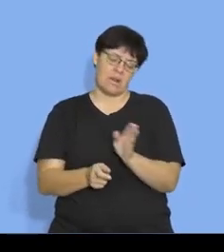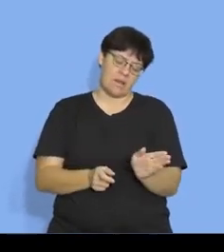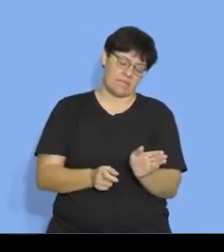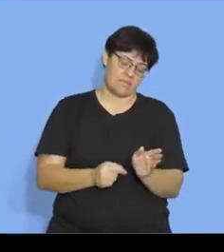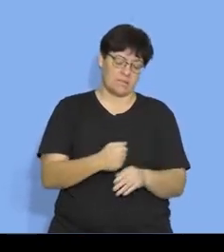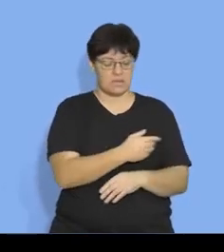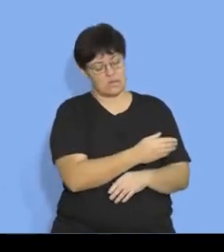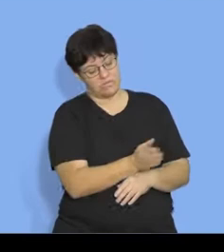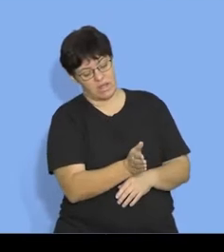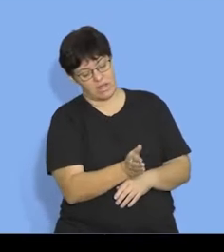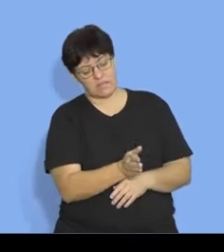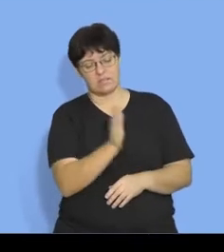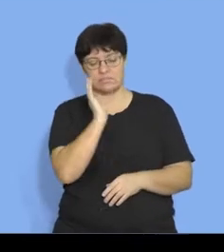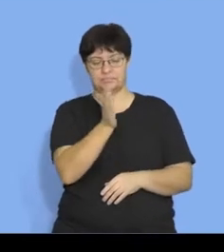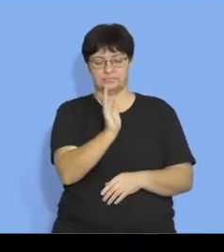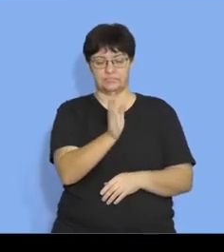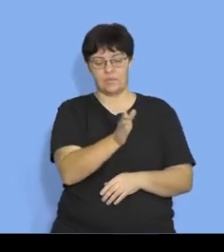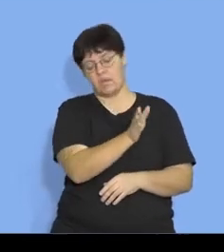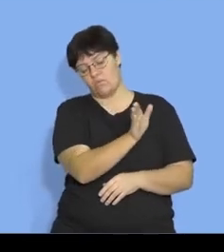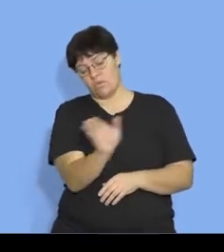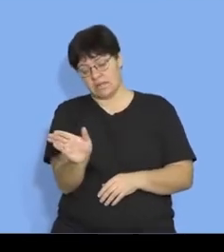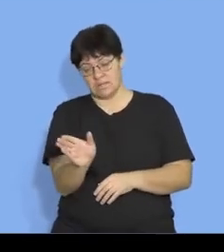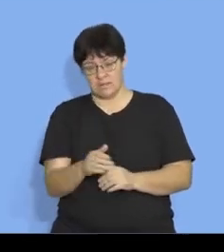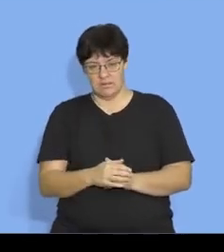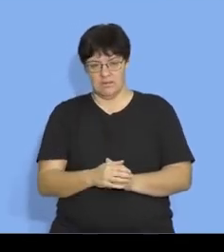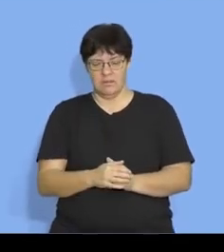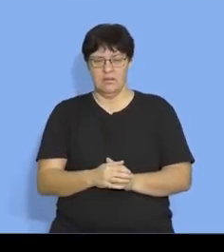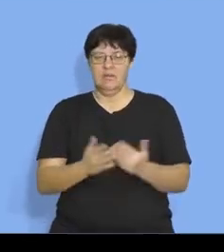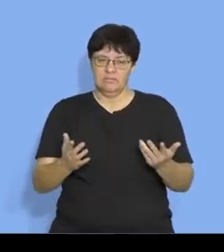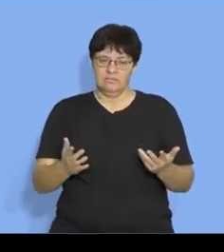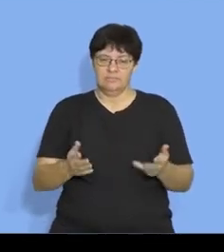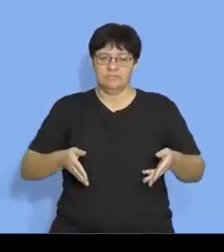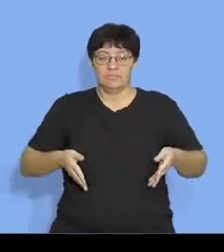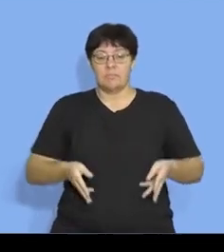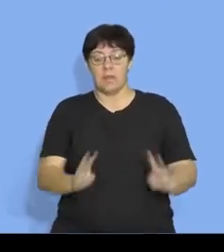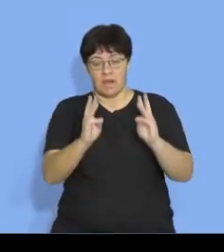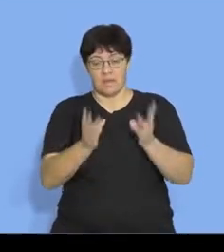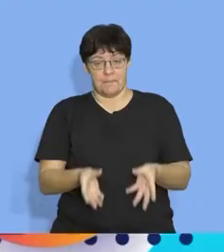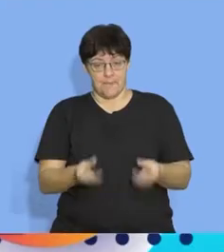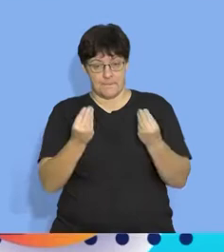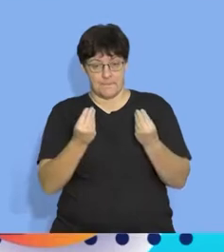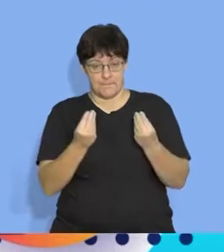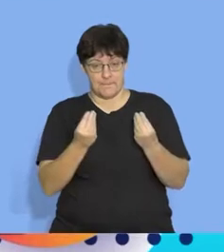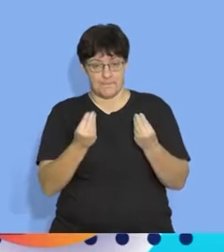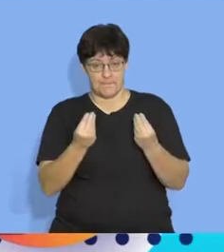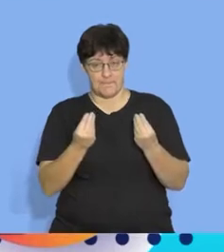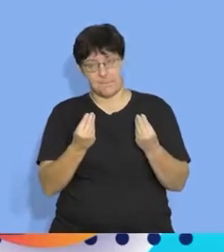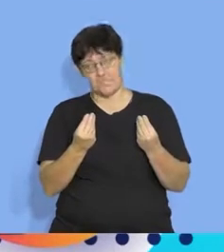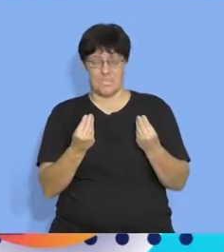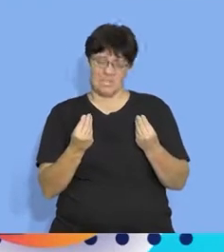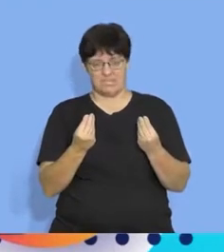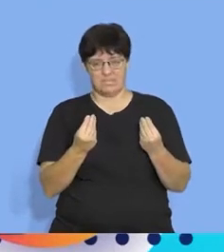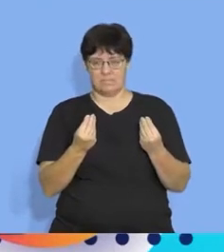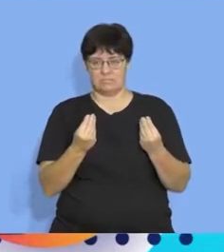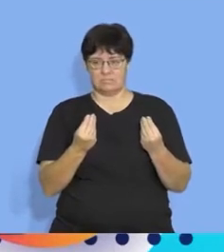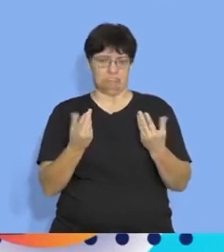went up and if i had to now describe to you the path that was taken it